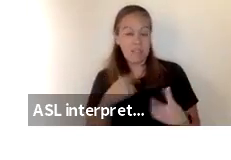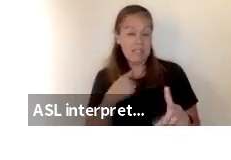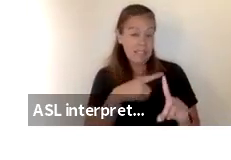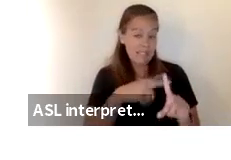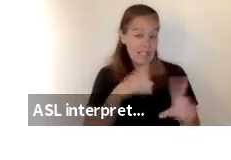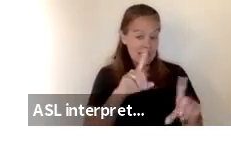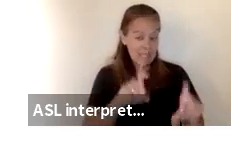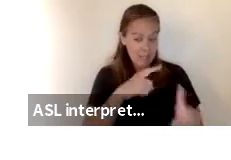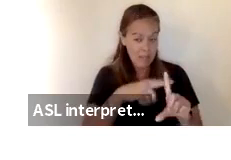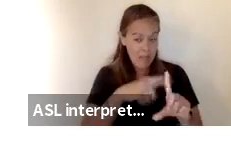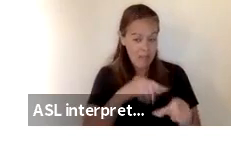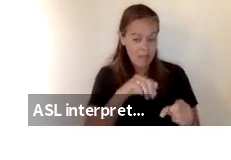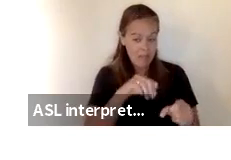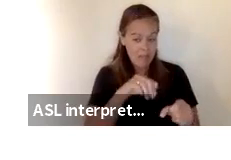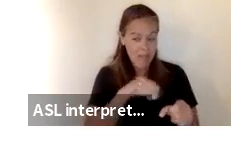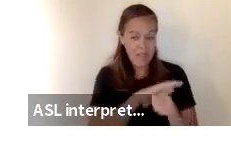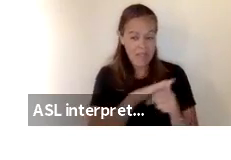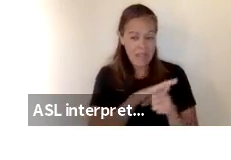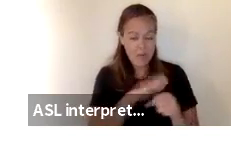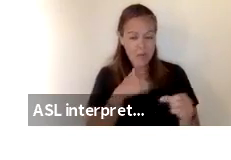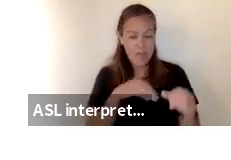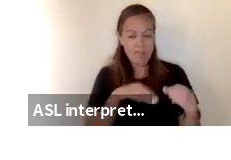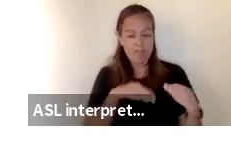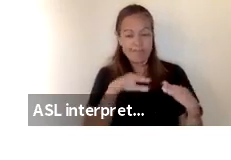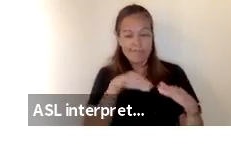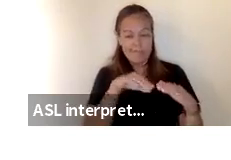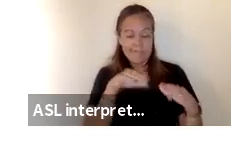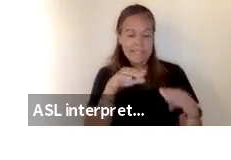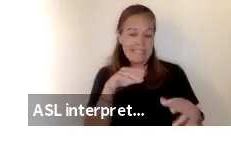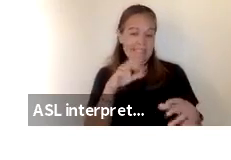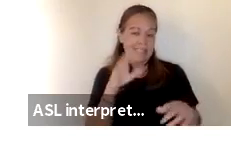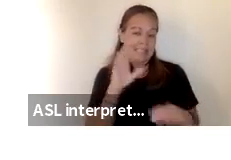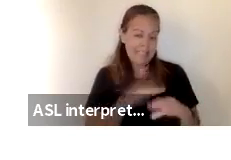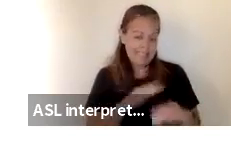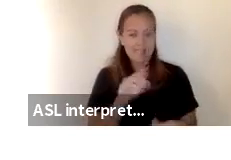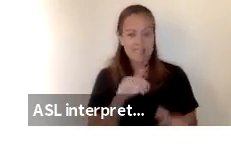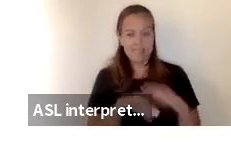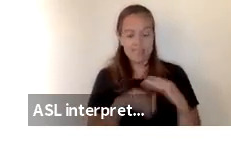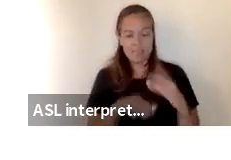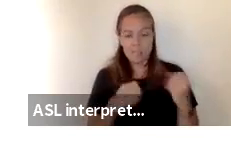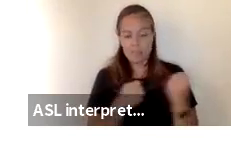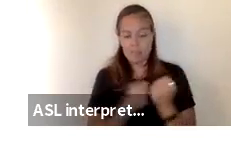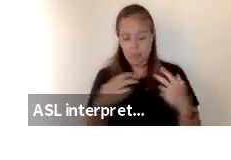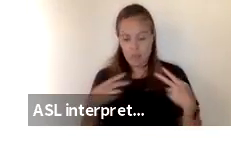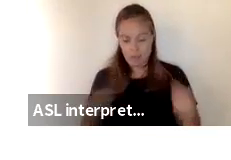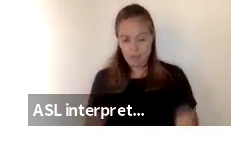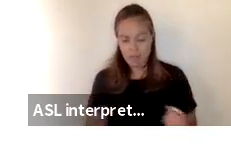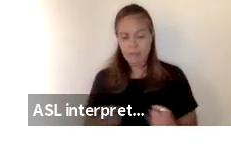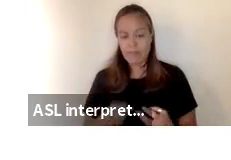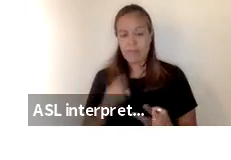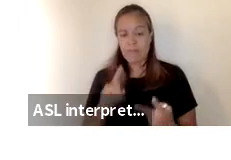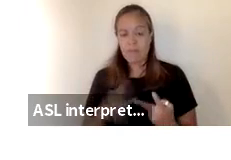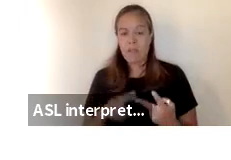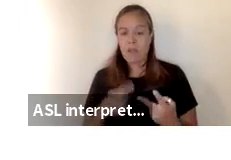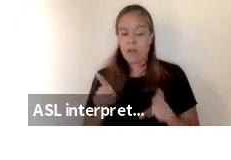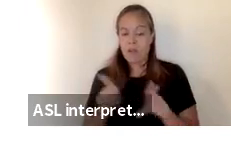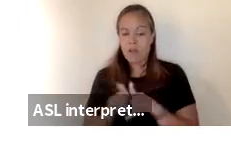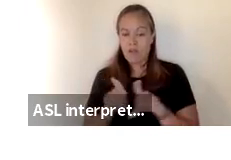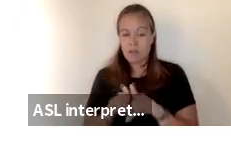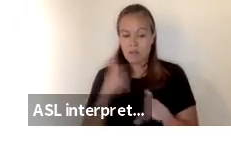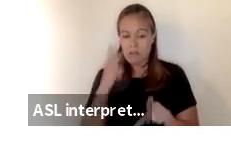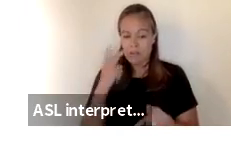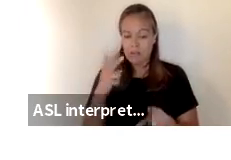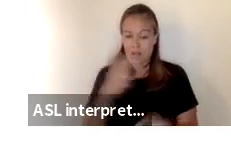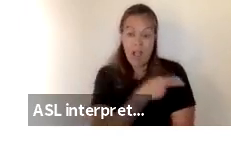the areas of the community that tend to have least access to resources to support health um and we've also seen